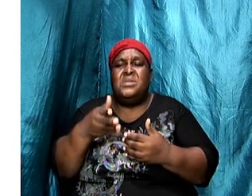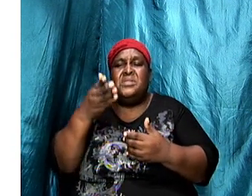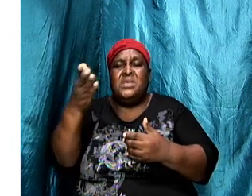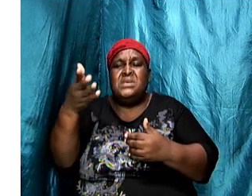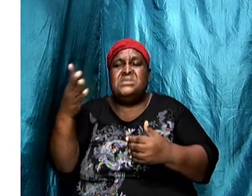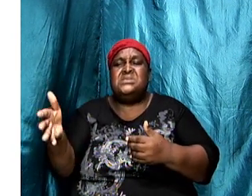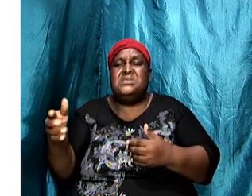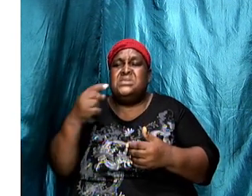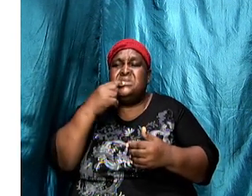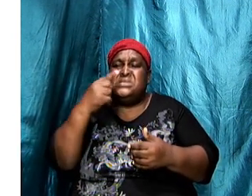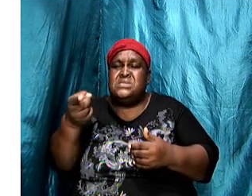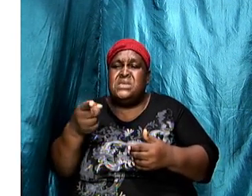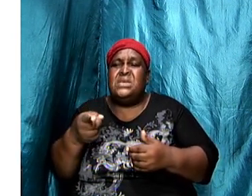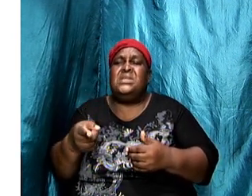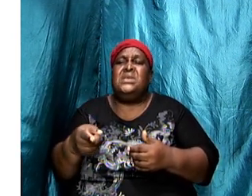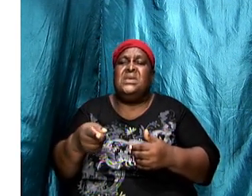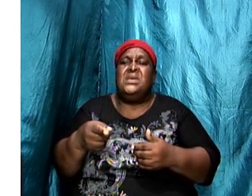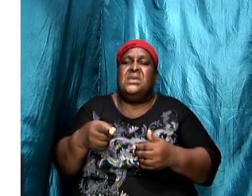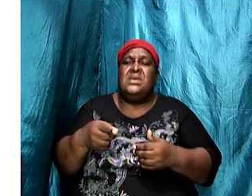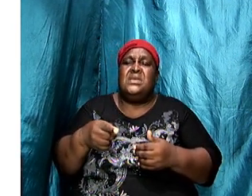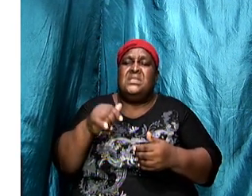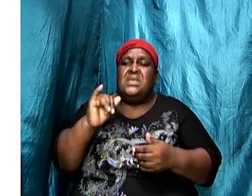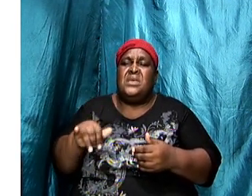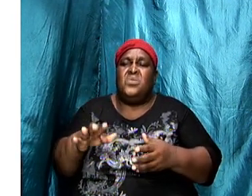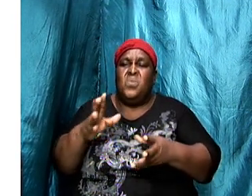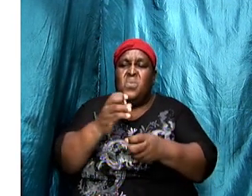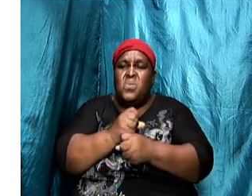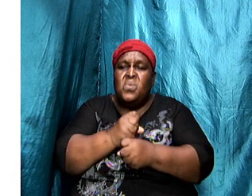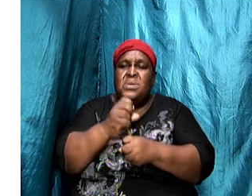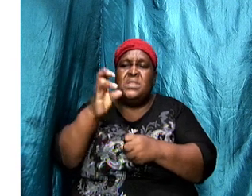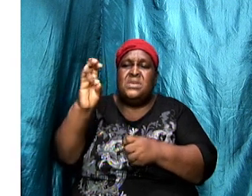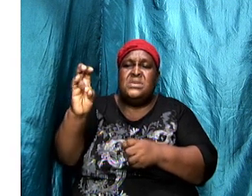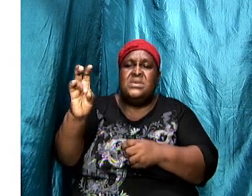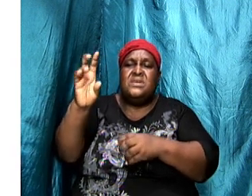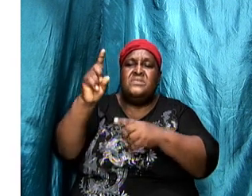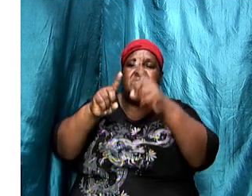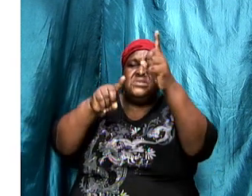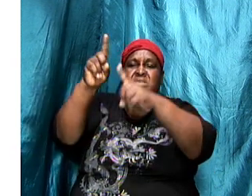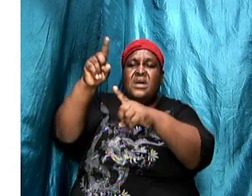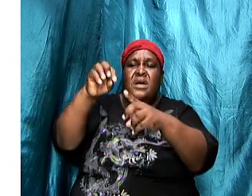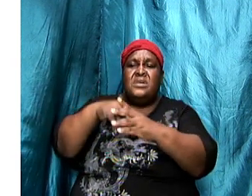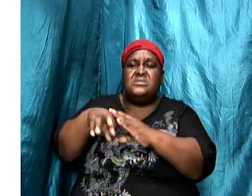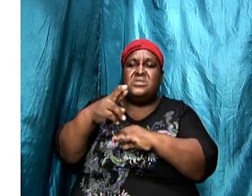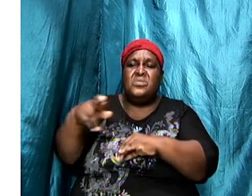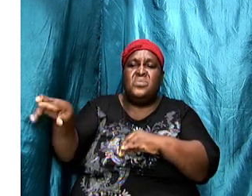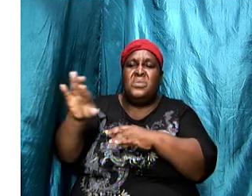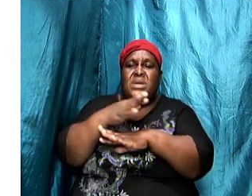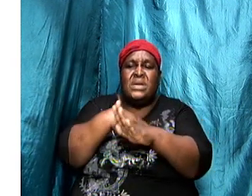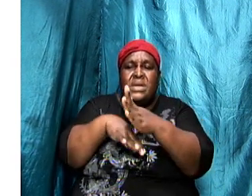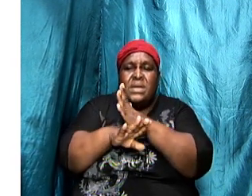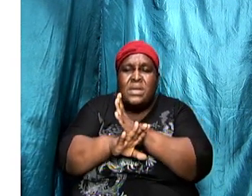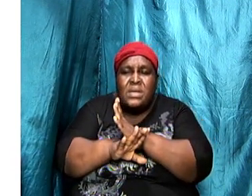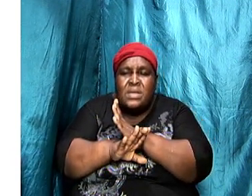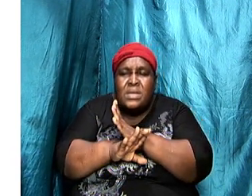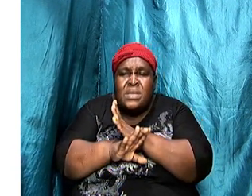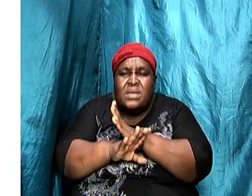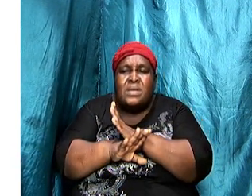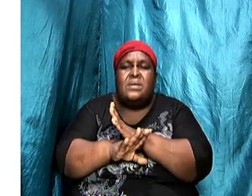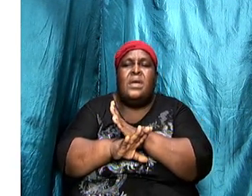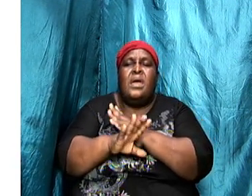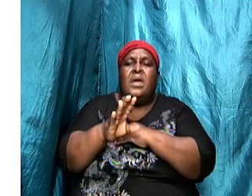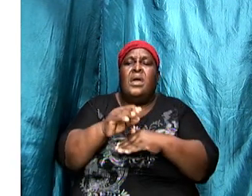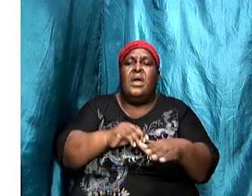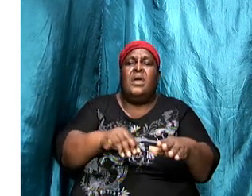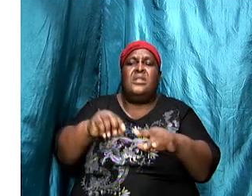describing himself to them unto the angel of the church of Ephesus right these things say he that hold it the seven stars